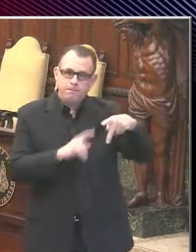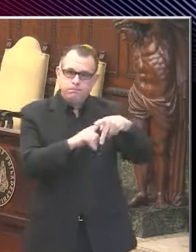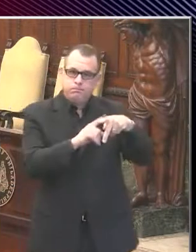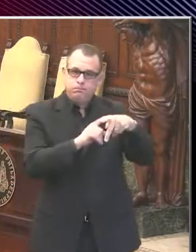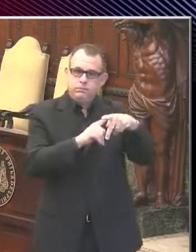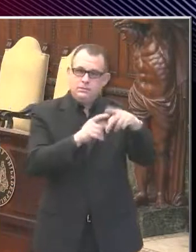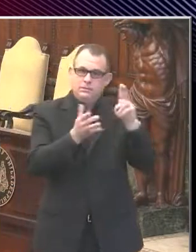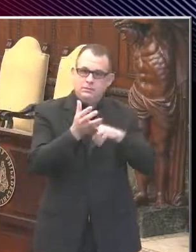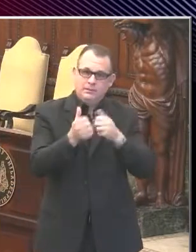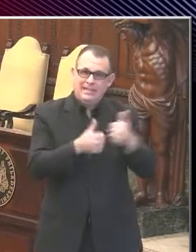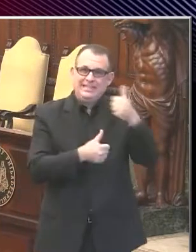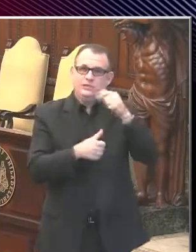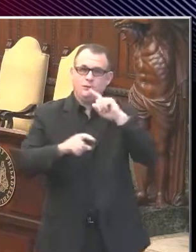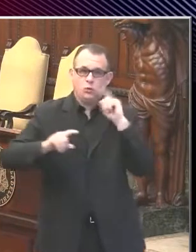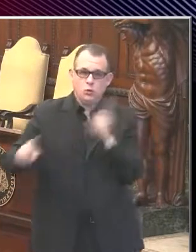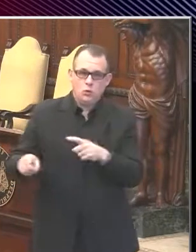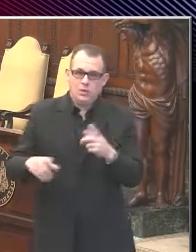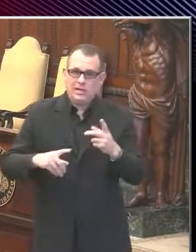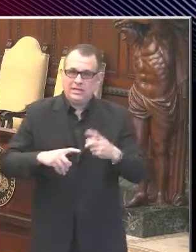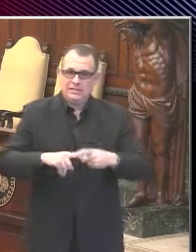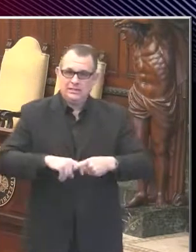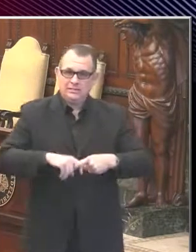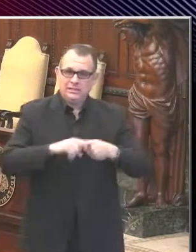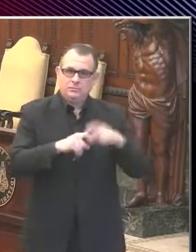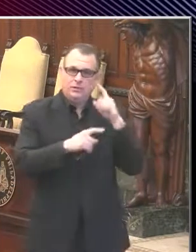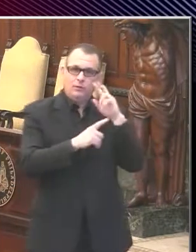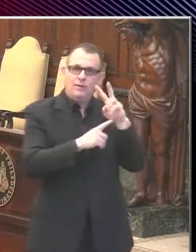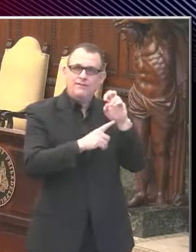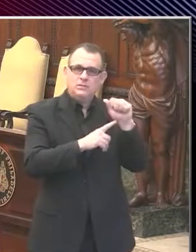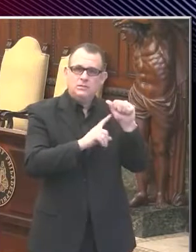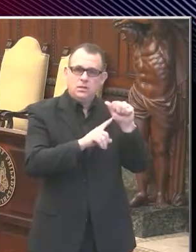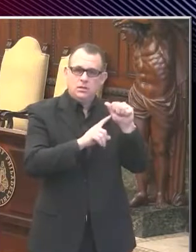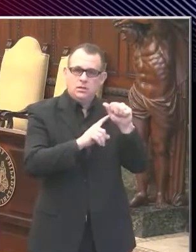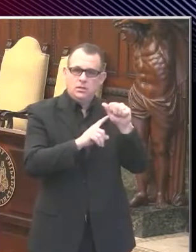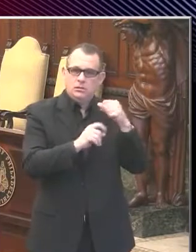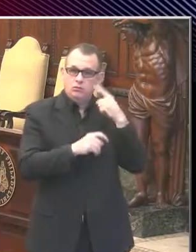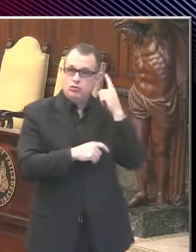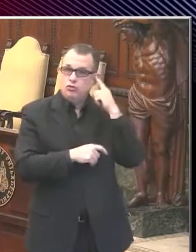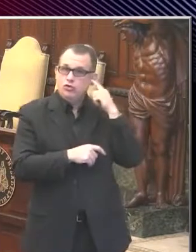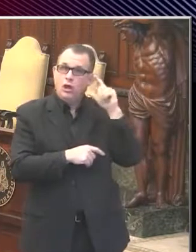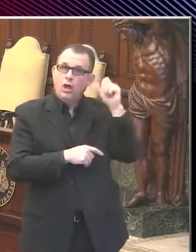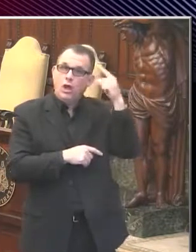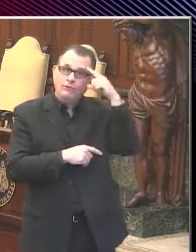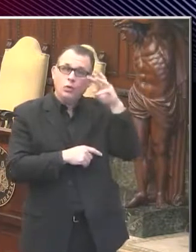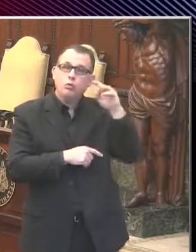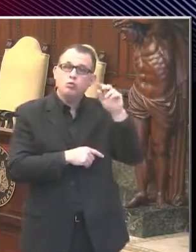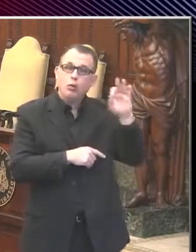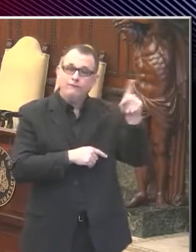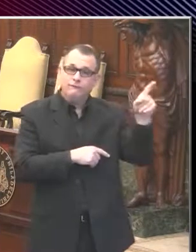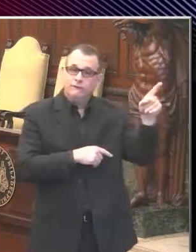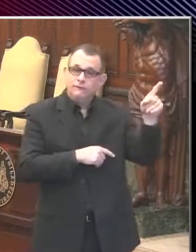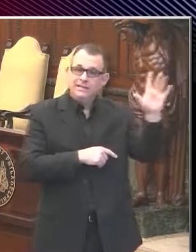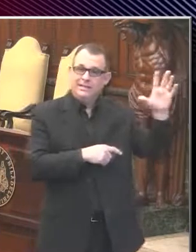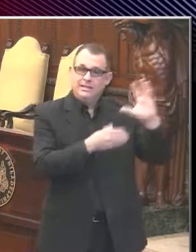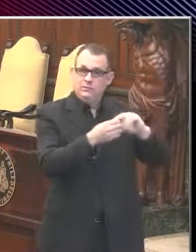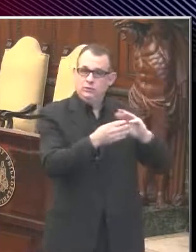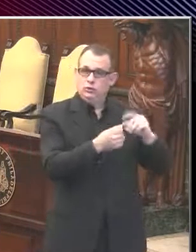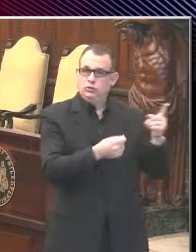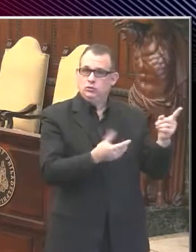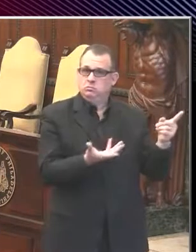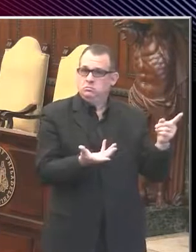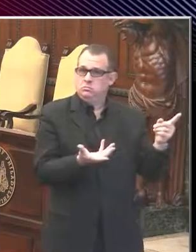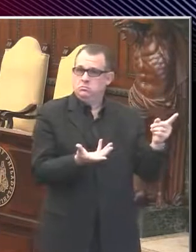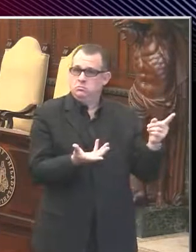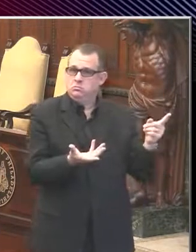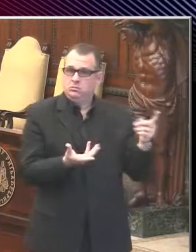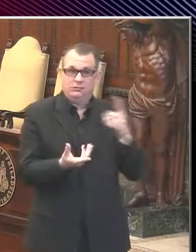and we have heard from Governor Wolf in this regard. What would be your message about it? I mean, everything Donald Trump does on